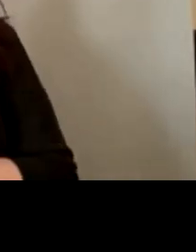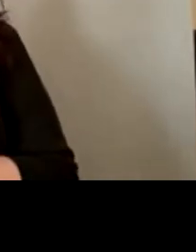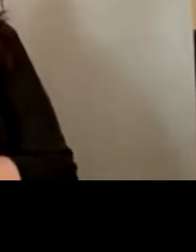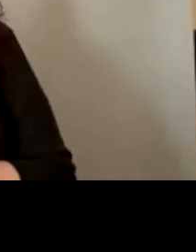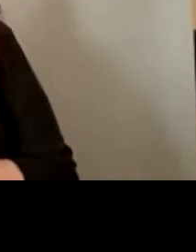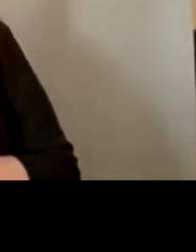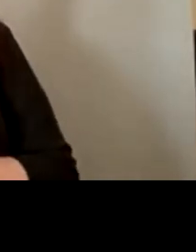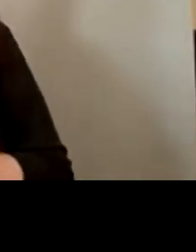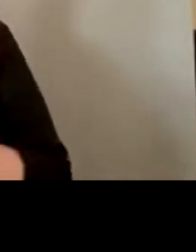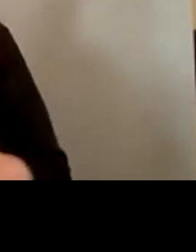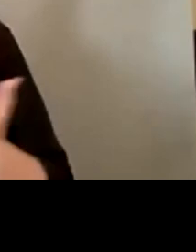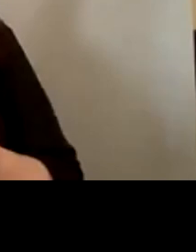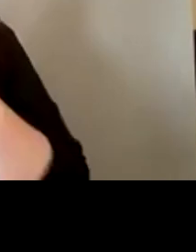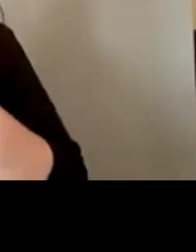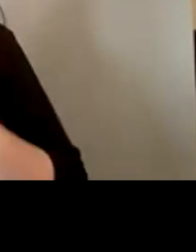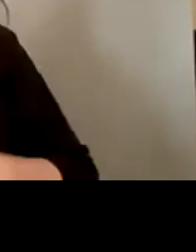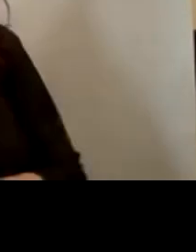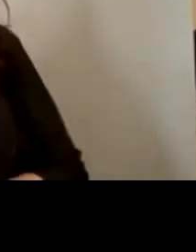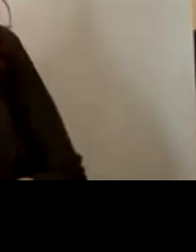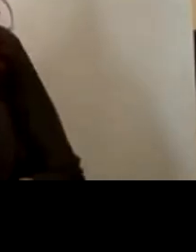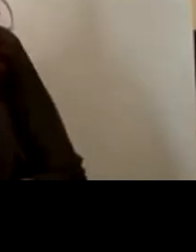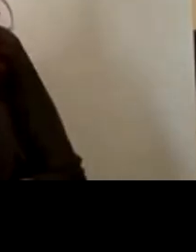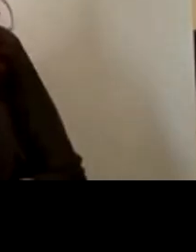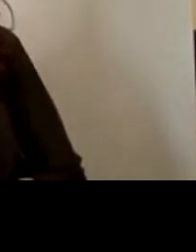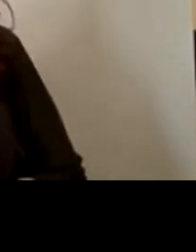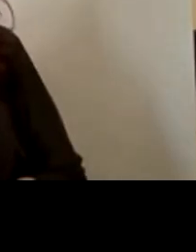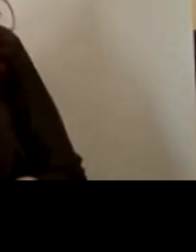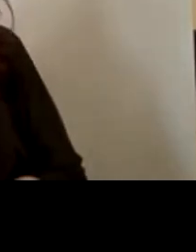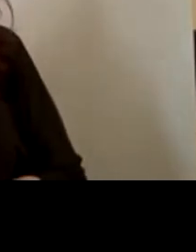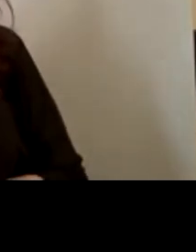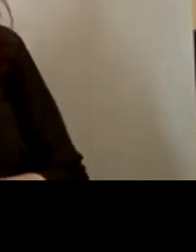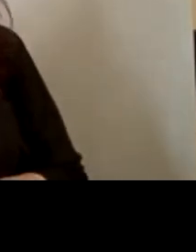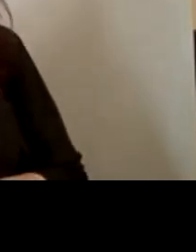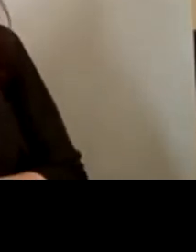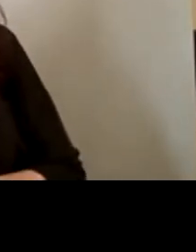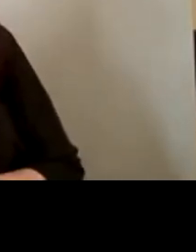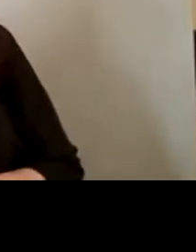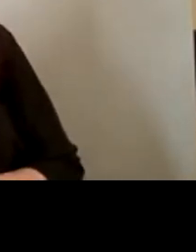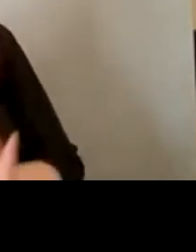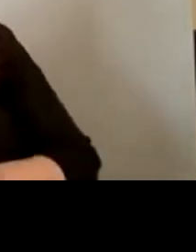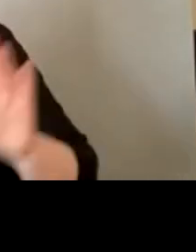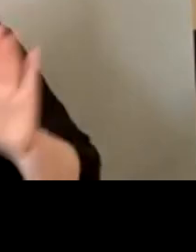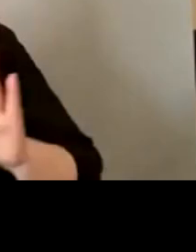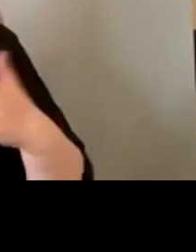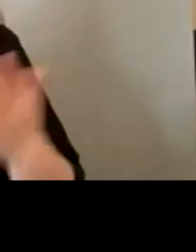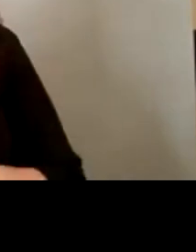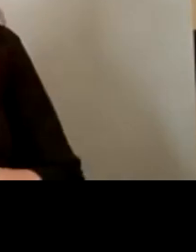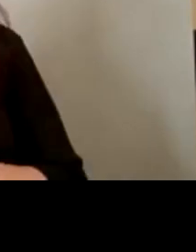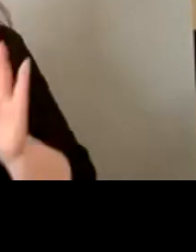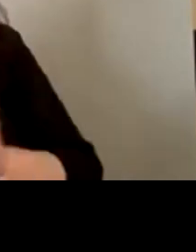um so i'm just looking seeing if anyone is asking a question